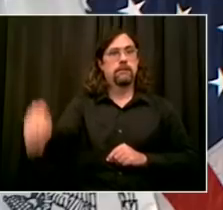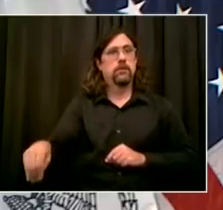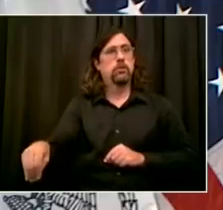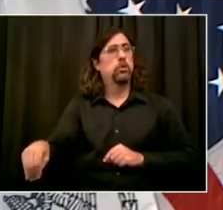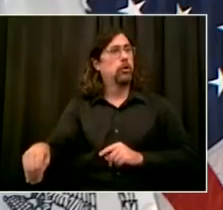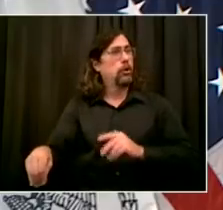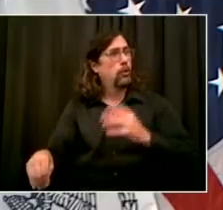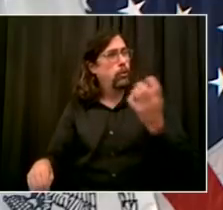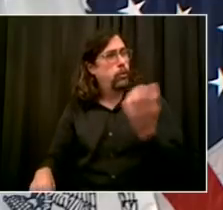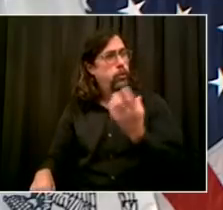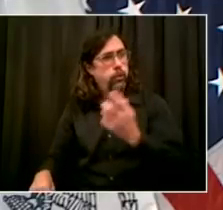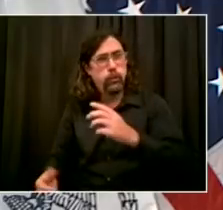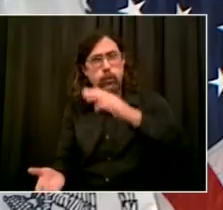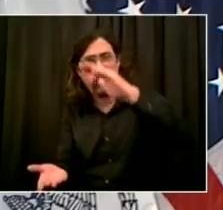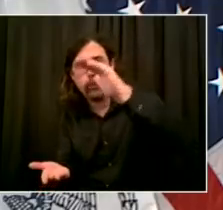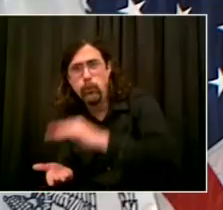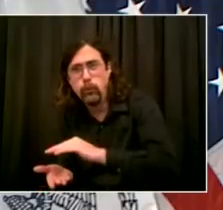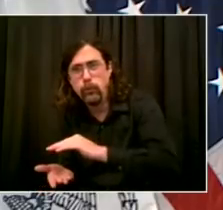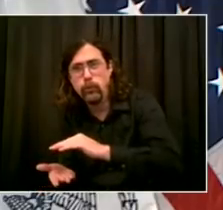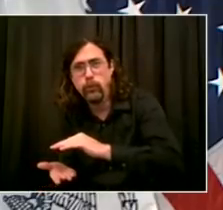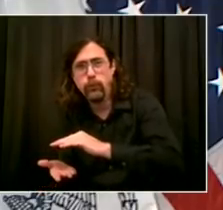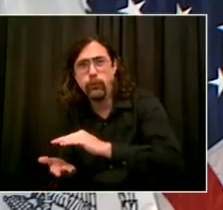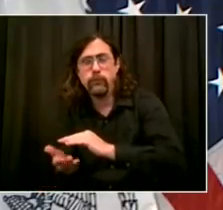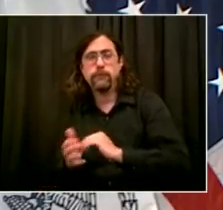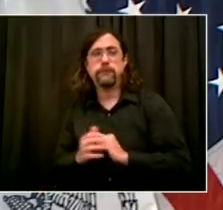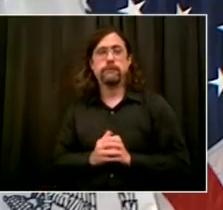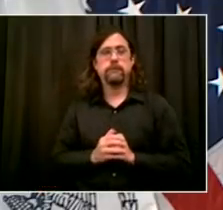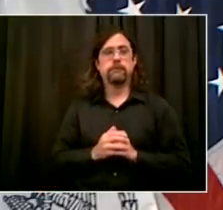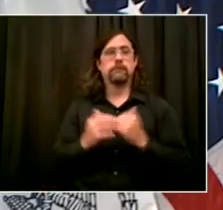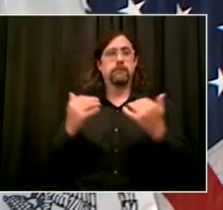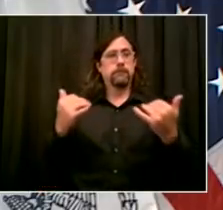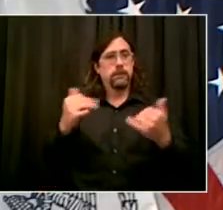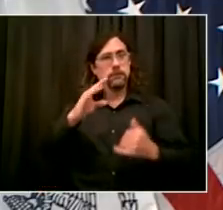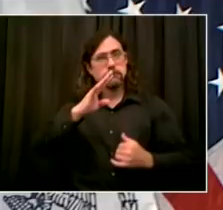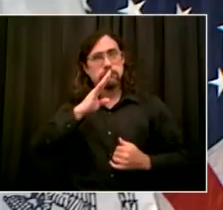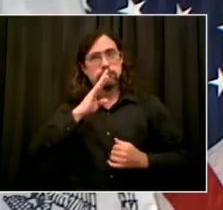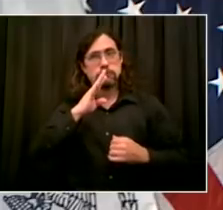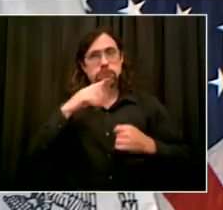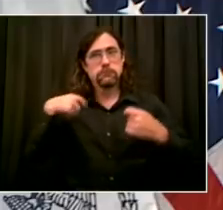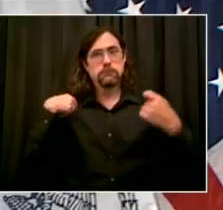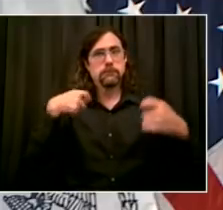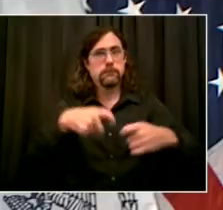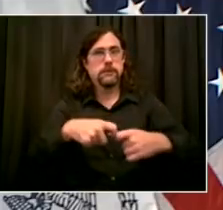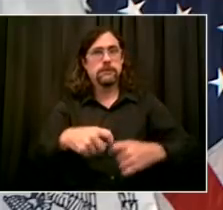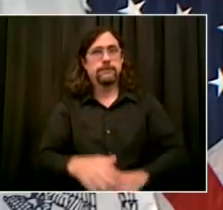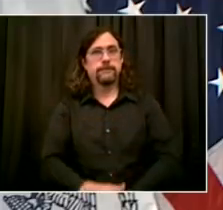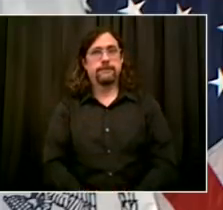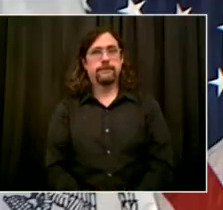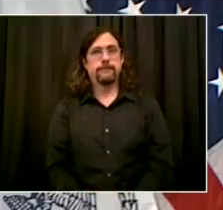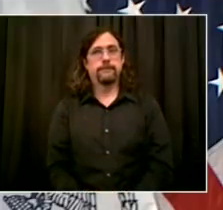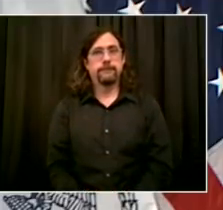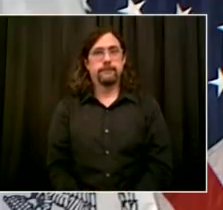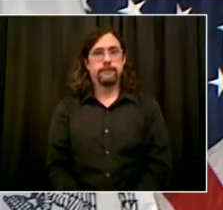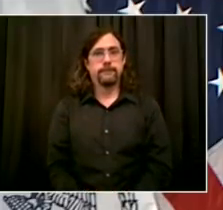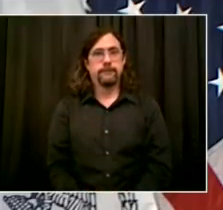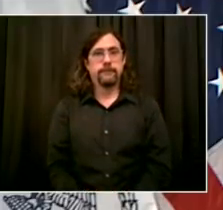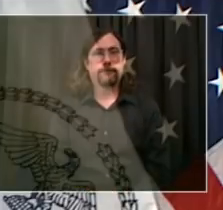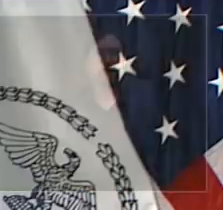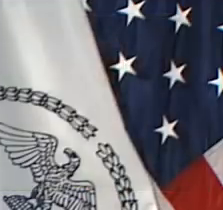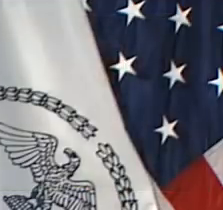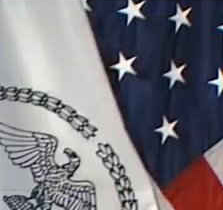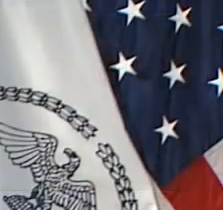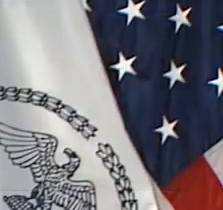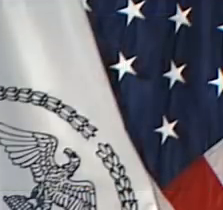para abrir nuestras escuelas. Y queremos que las familias sepan que pueden recibir una